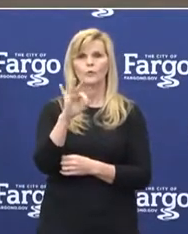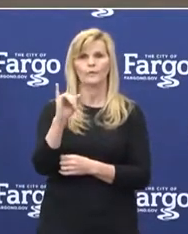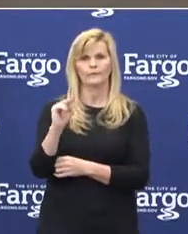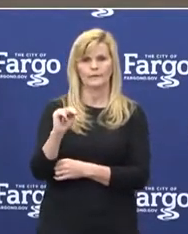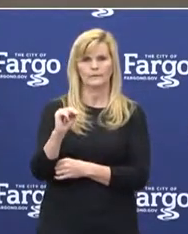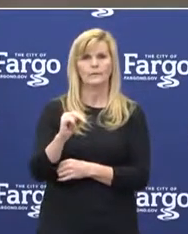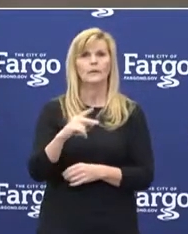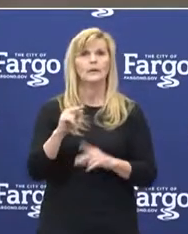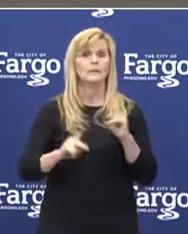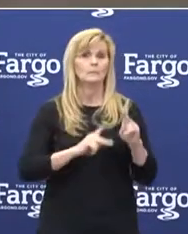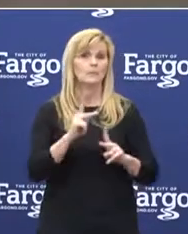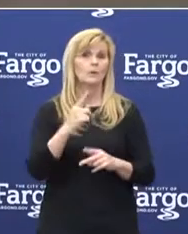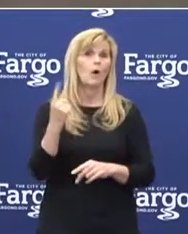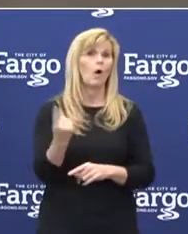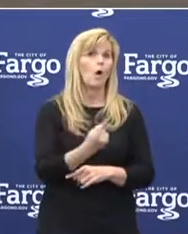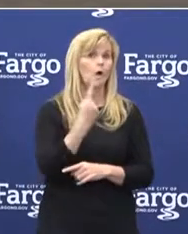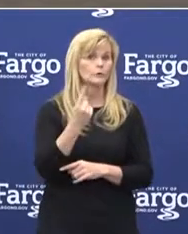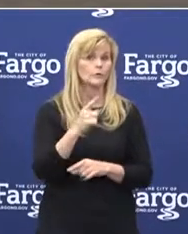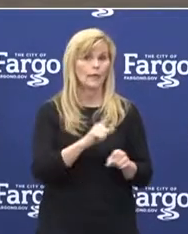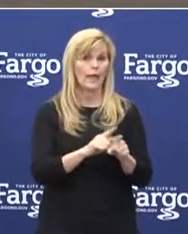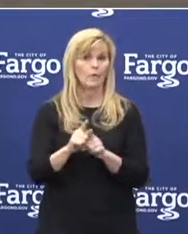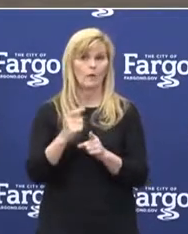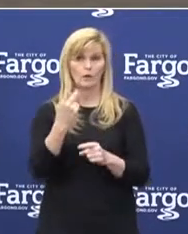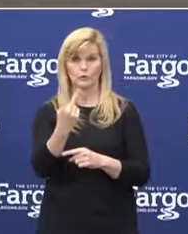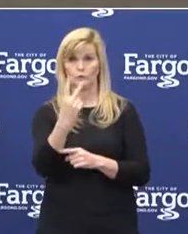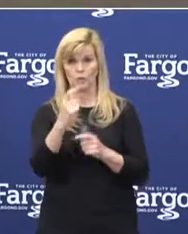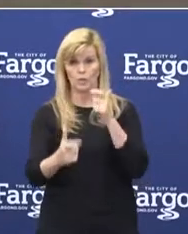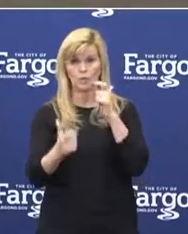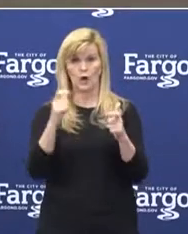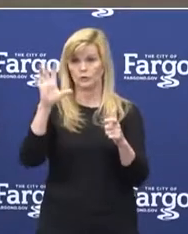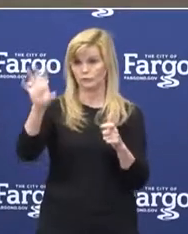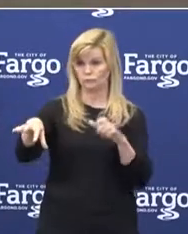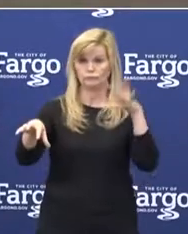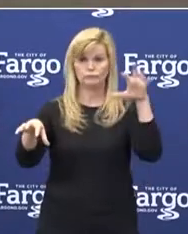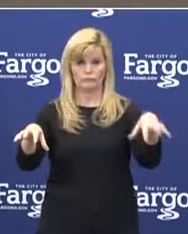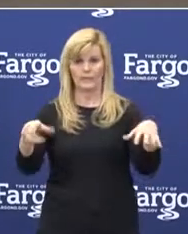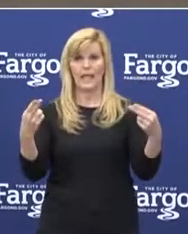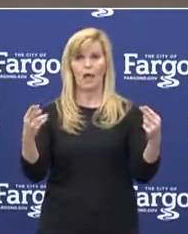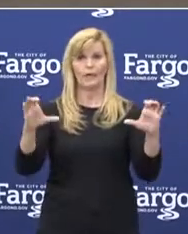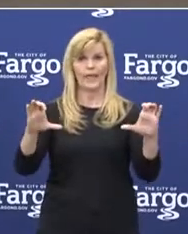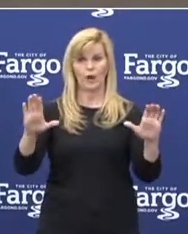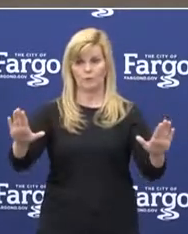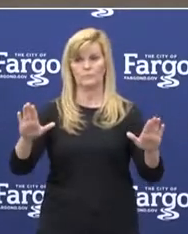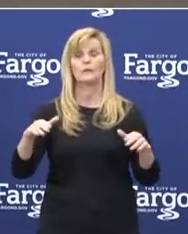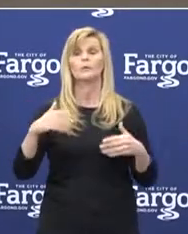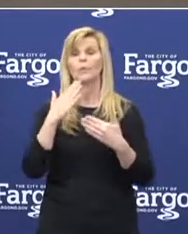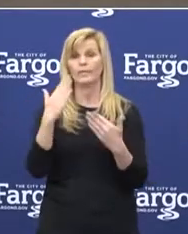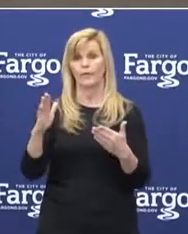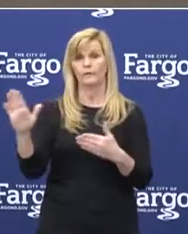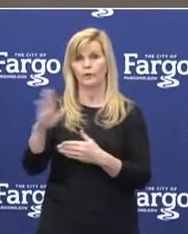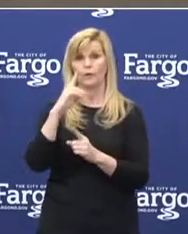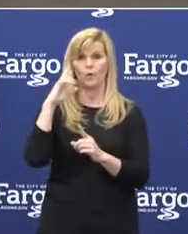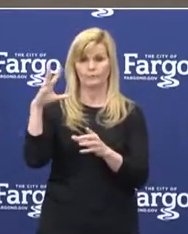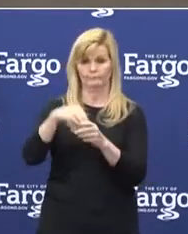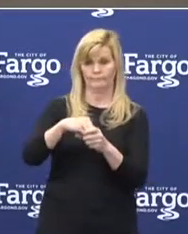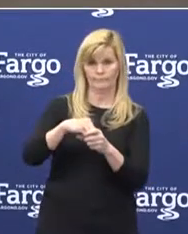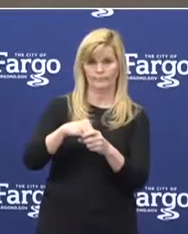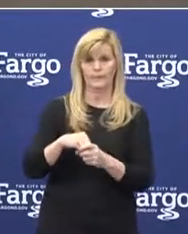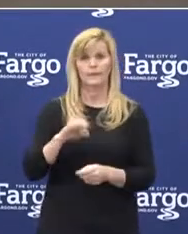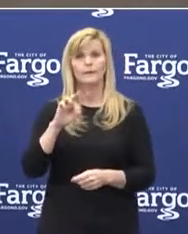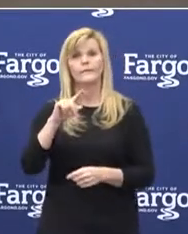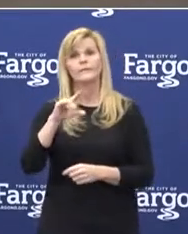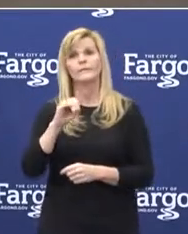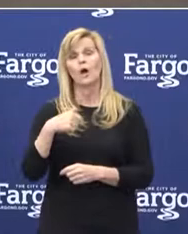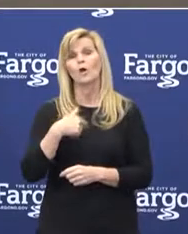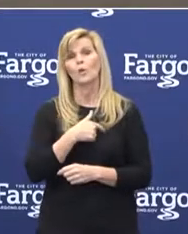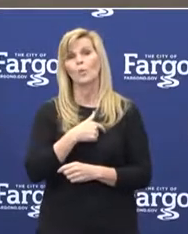also always appreciates a look inside our two largest healthcare systems. Beginning on May 4th, City of Fargo has enacted a reopening